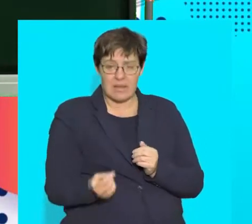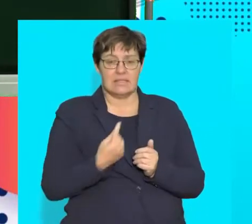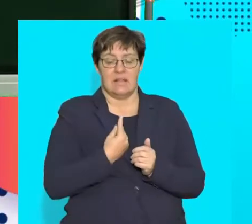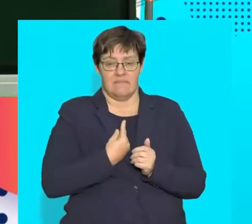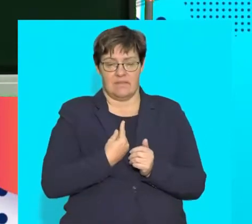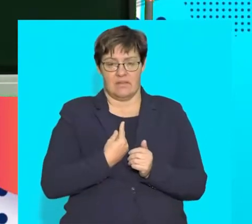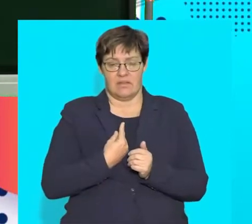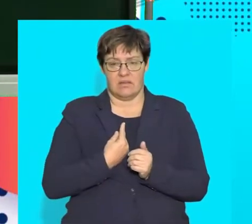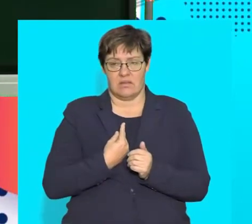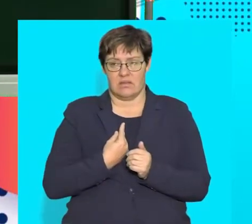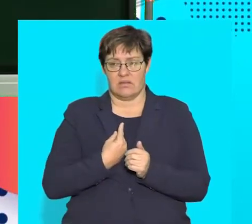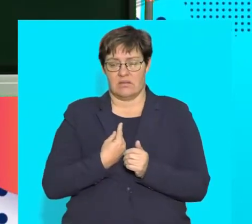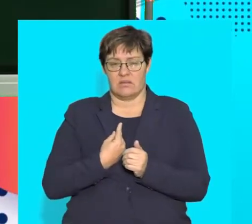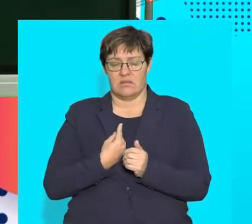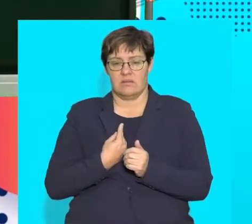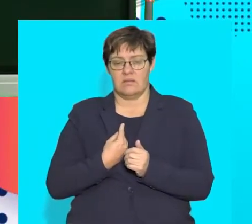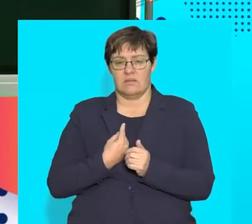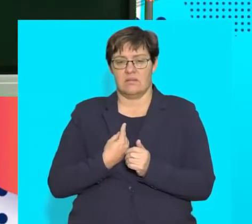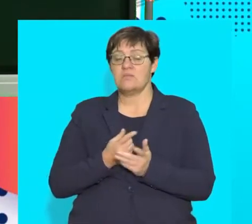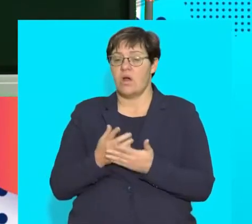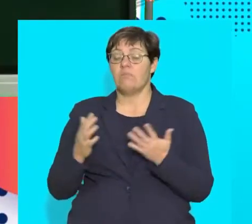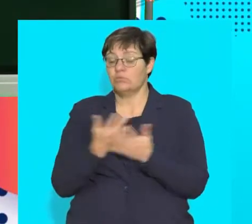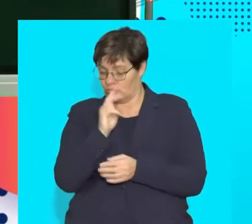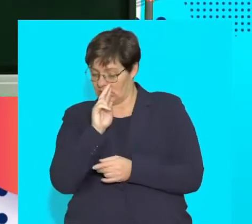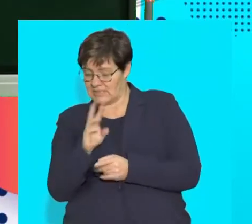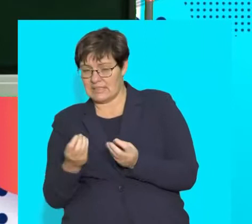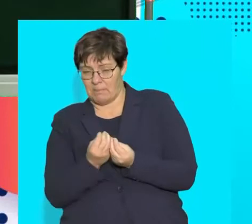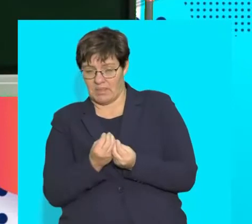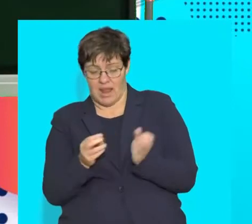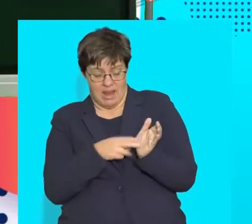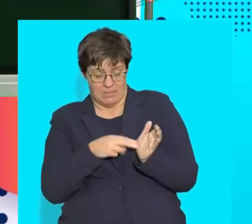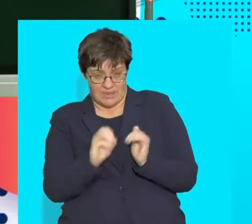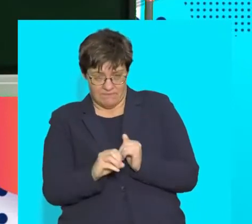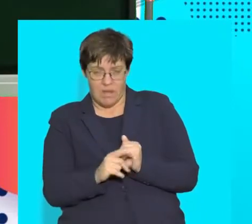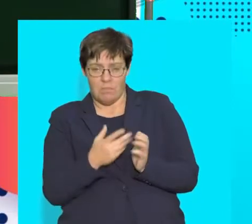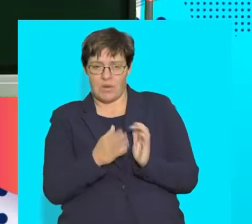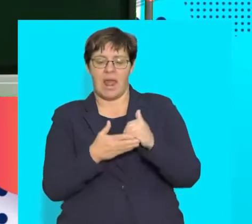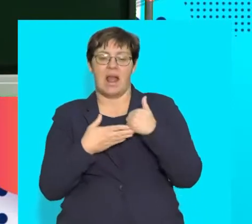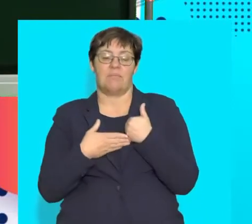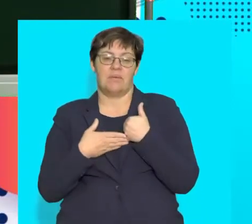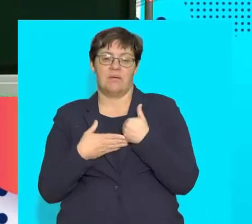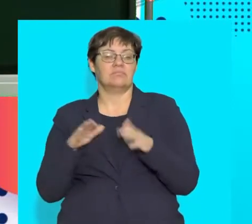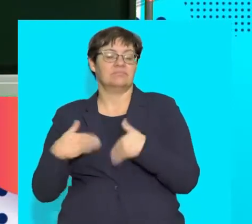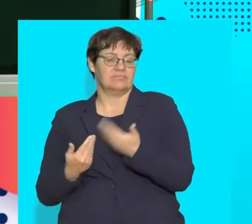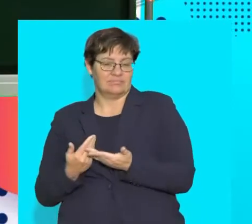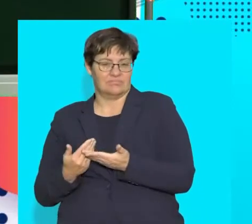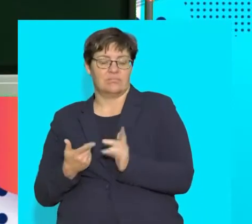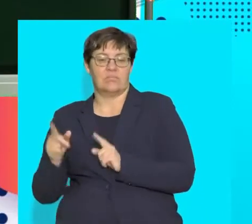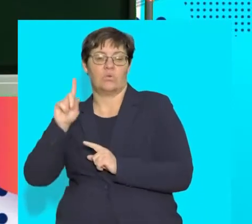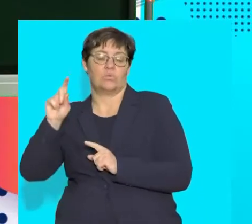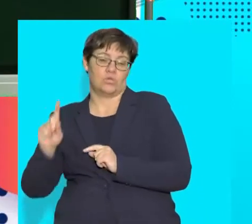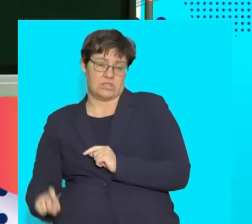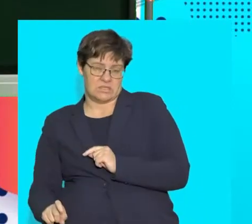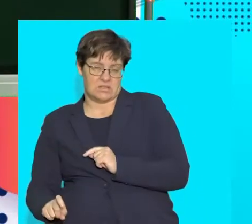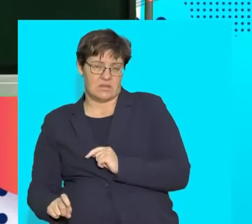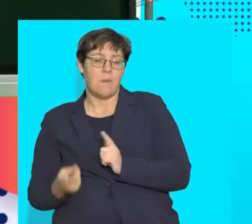write down the parts as soon as you see some labels on them, it does help you as you get into the rest of the question when you have to refer